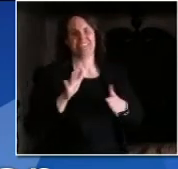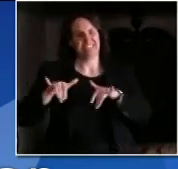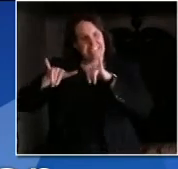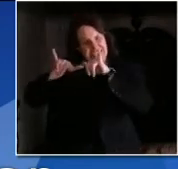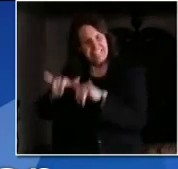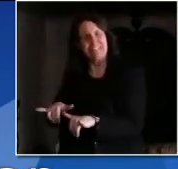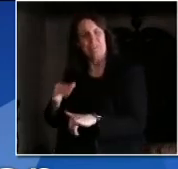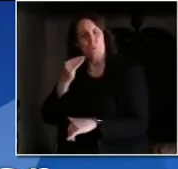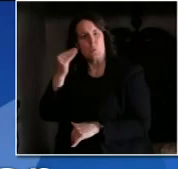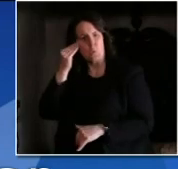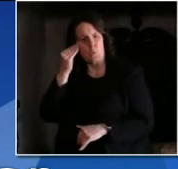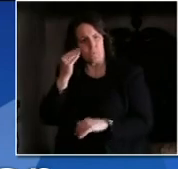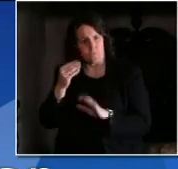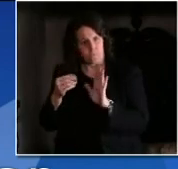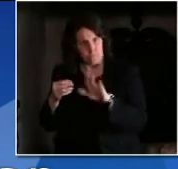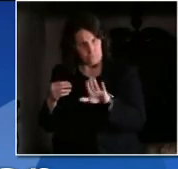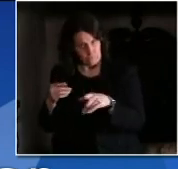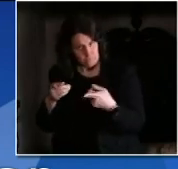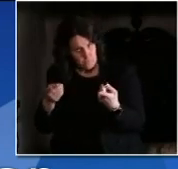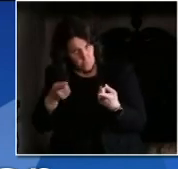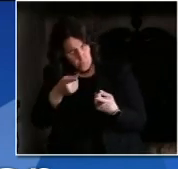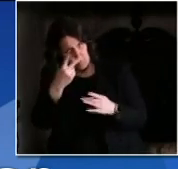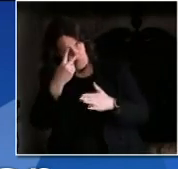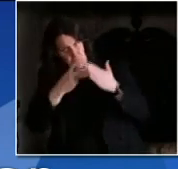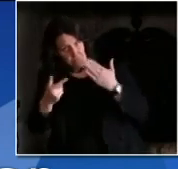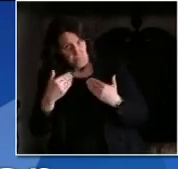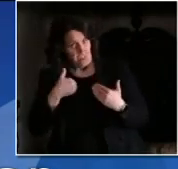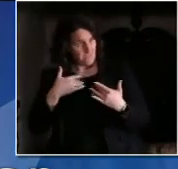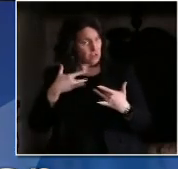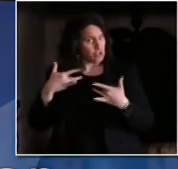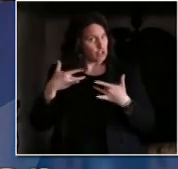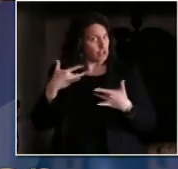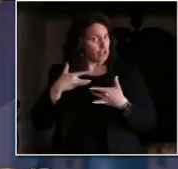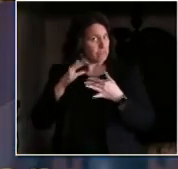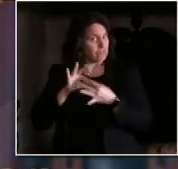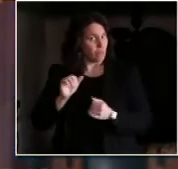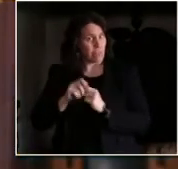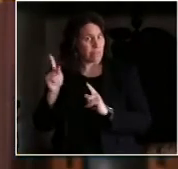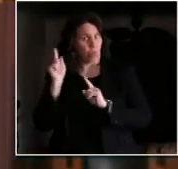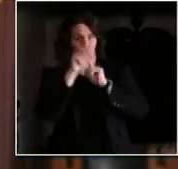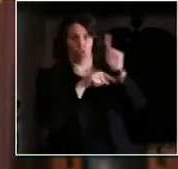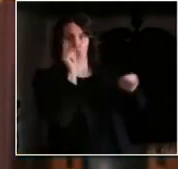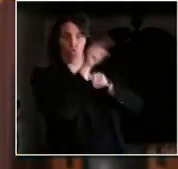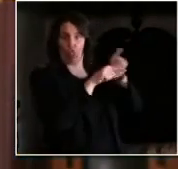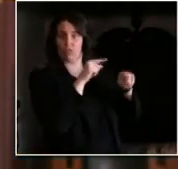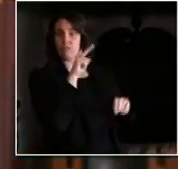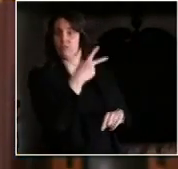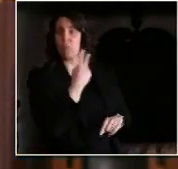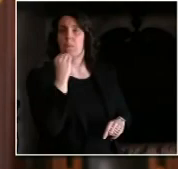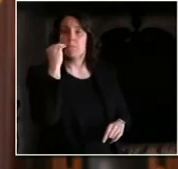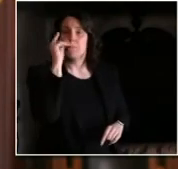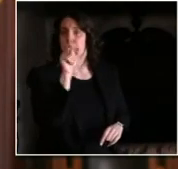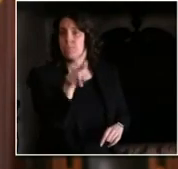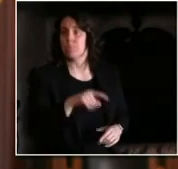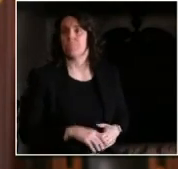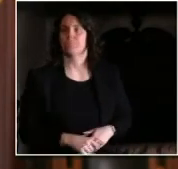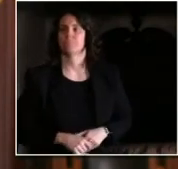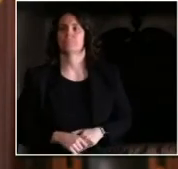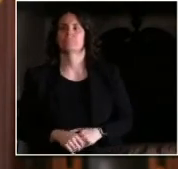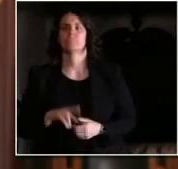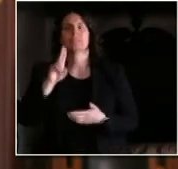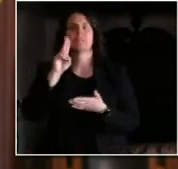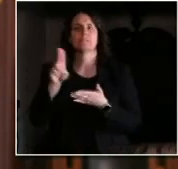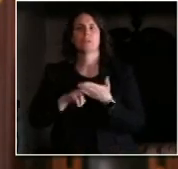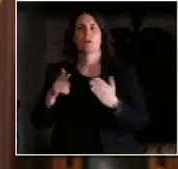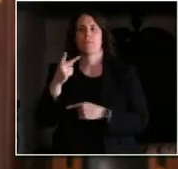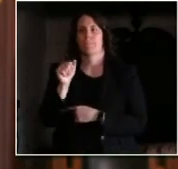or a particular concern so we certainly have heard anecdotally and have